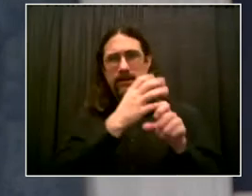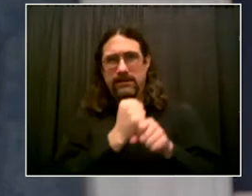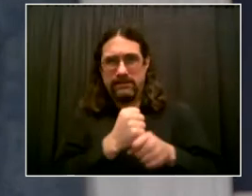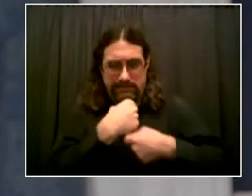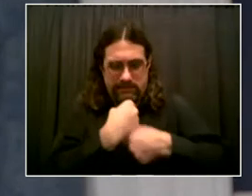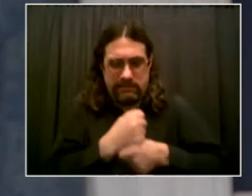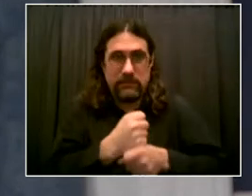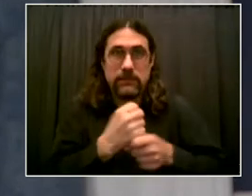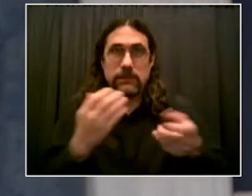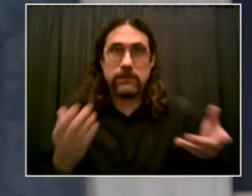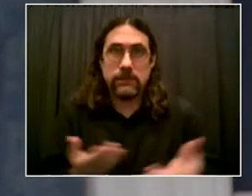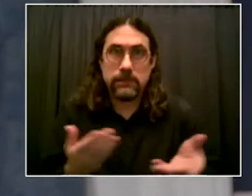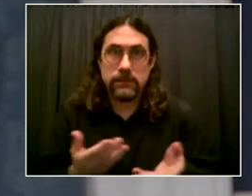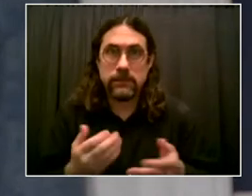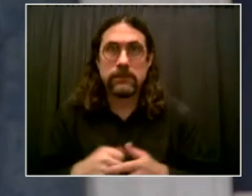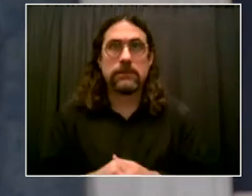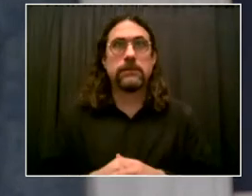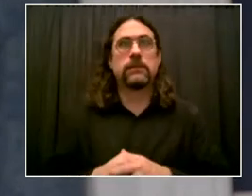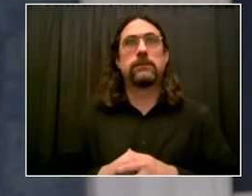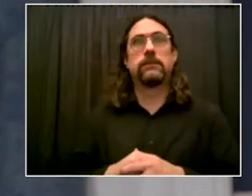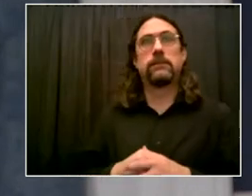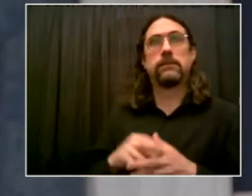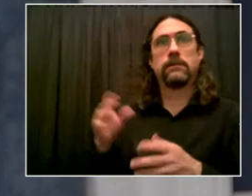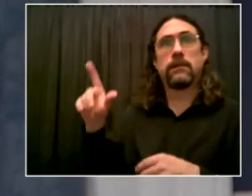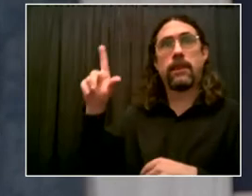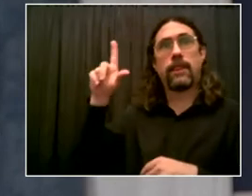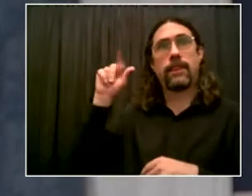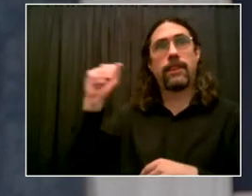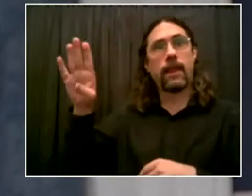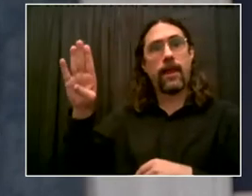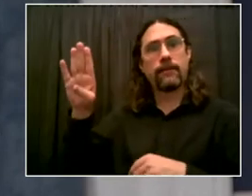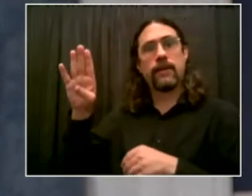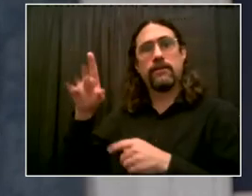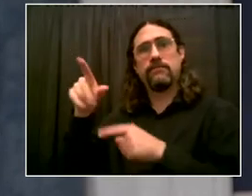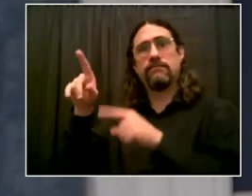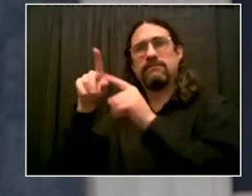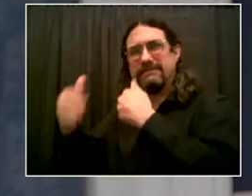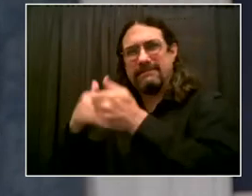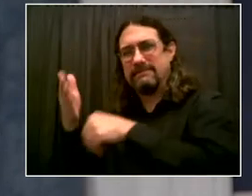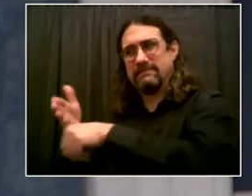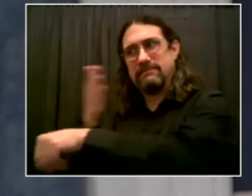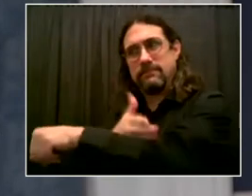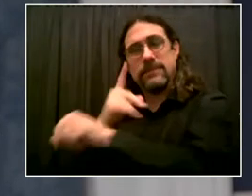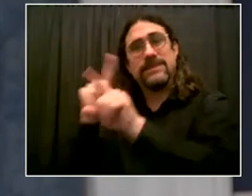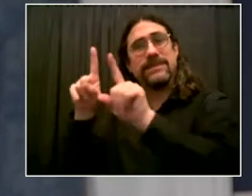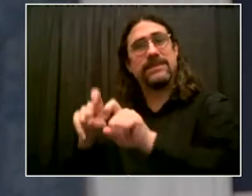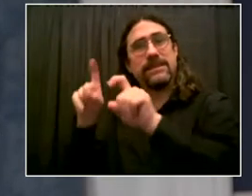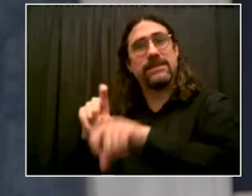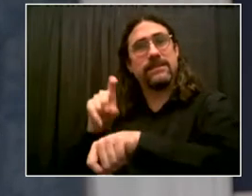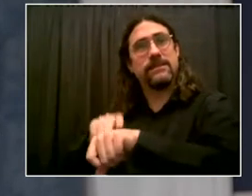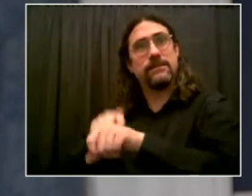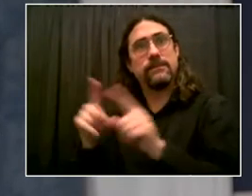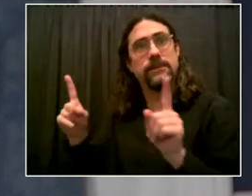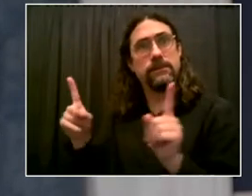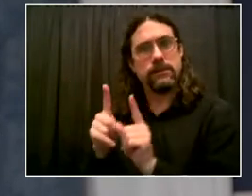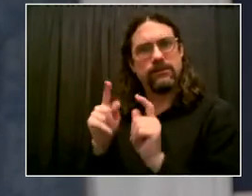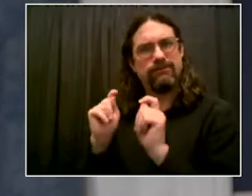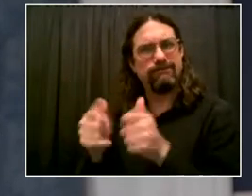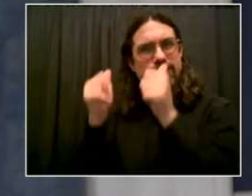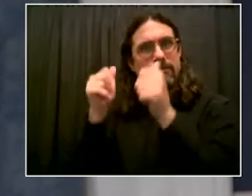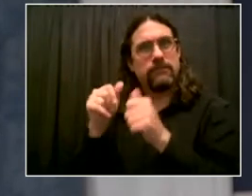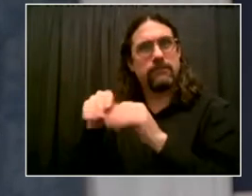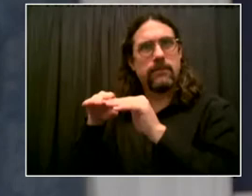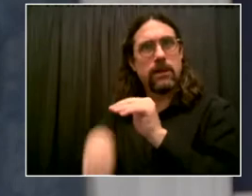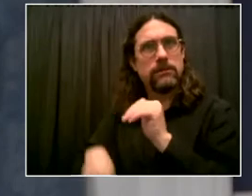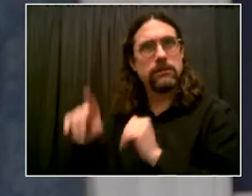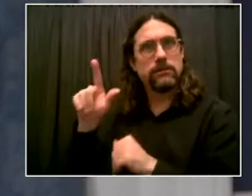could get their test results in 24 hours, we did it, and now we're helping to distribute vaccines around the city. But